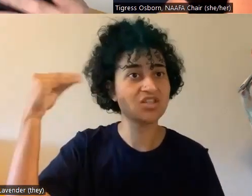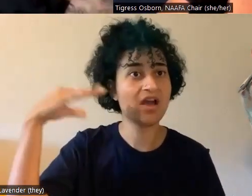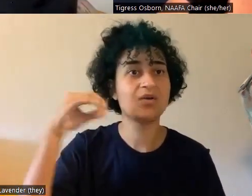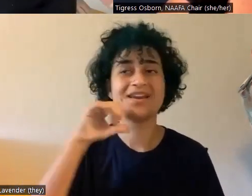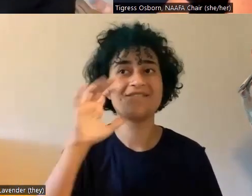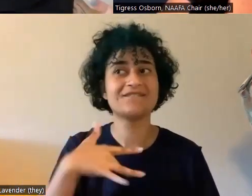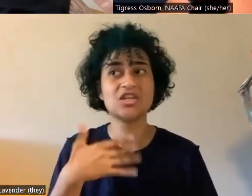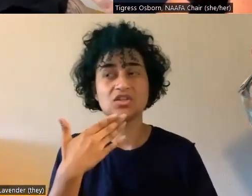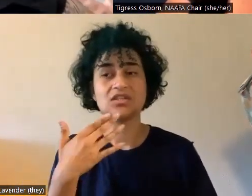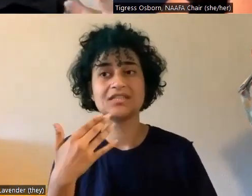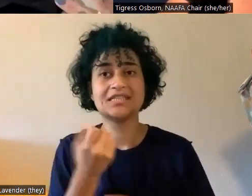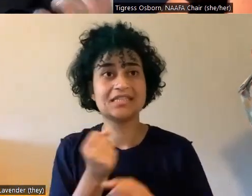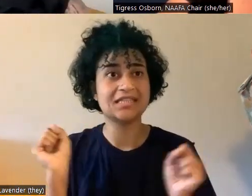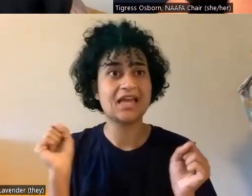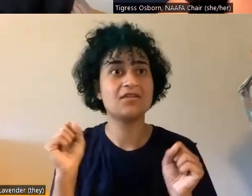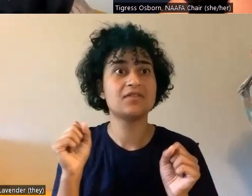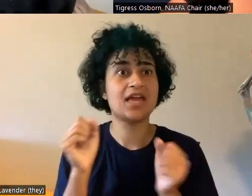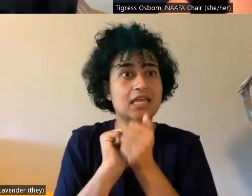that. Like, I was like, I'm going to die.